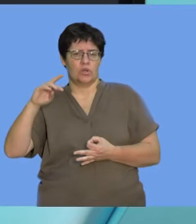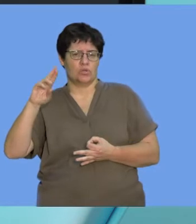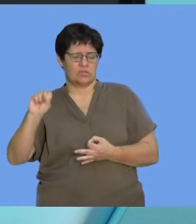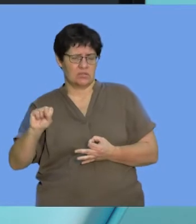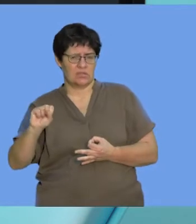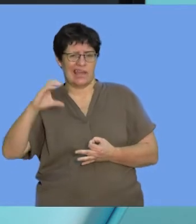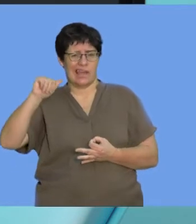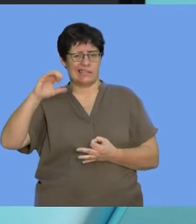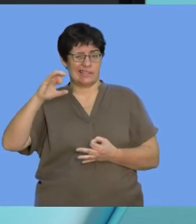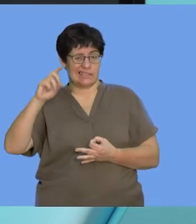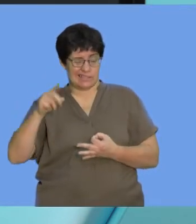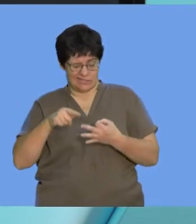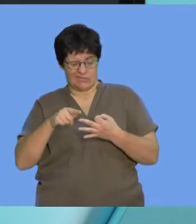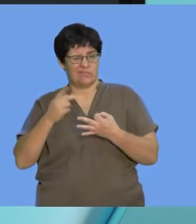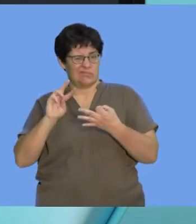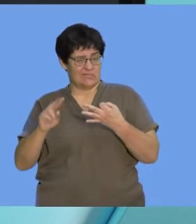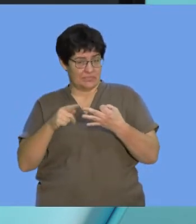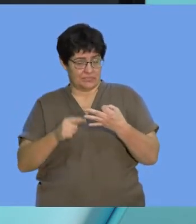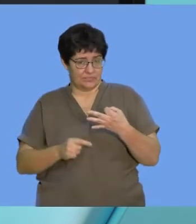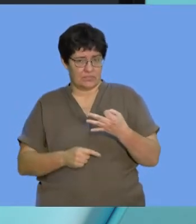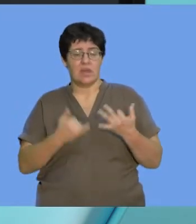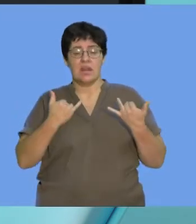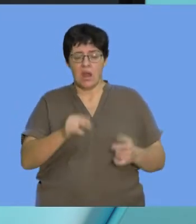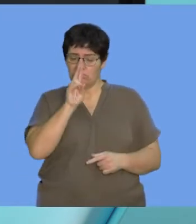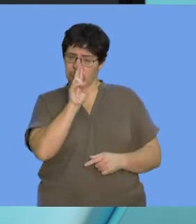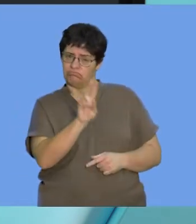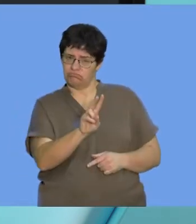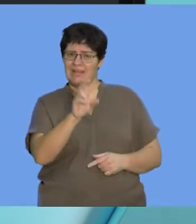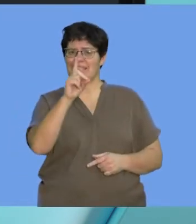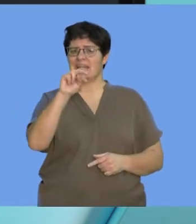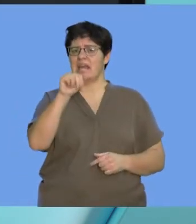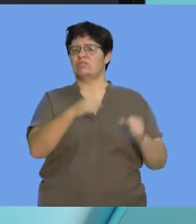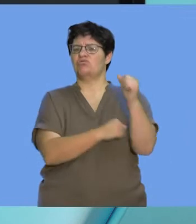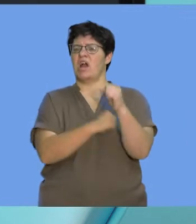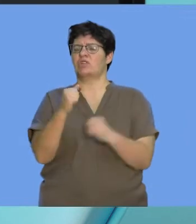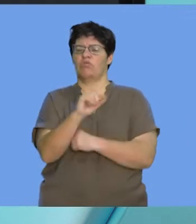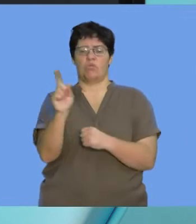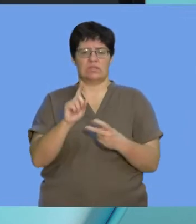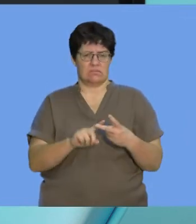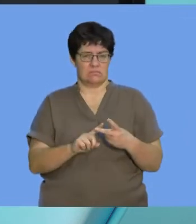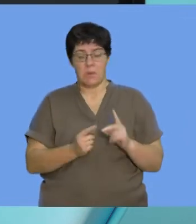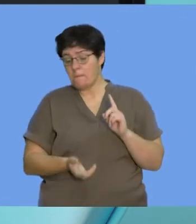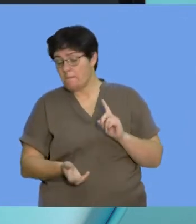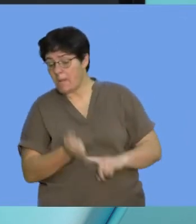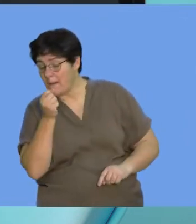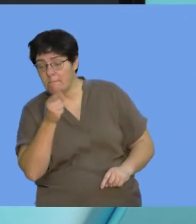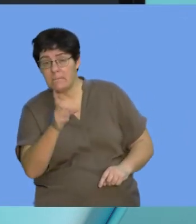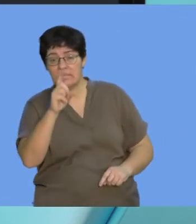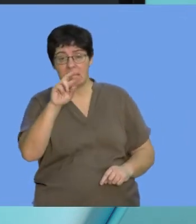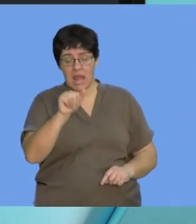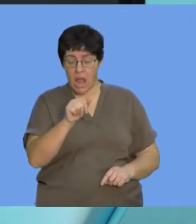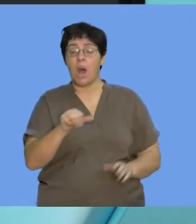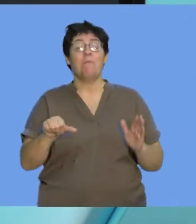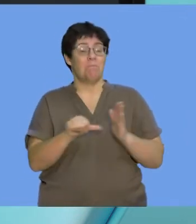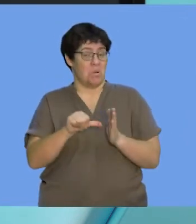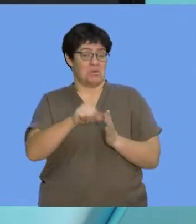on the structure of DNA. And we're going to try and understand what was the discovery of DNA and when this happened. And some important people that